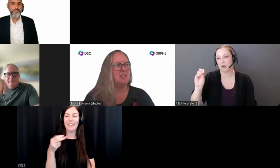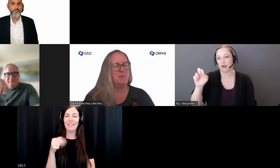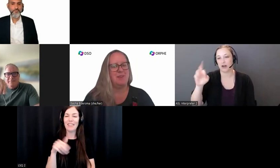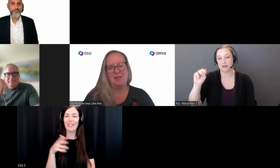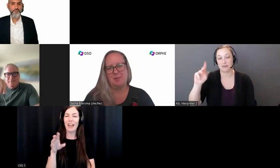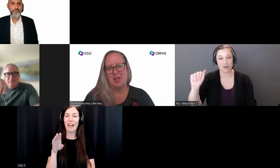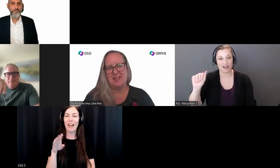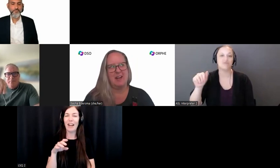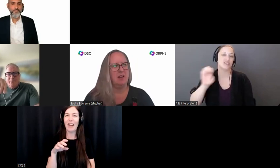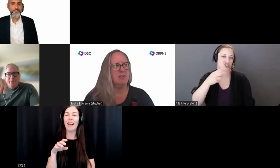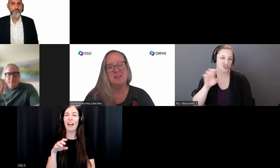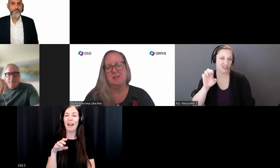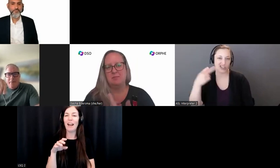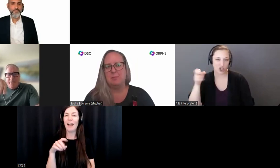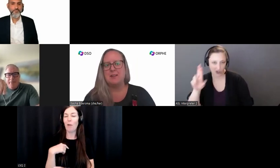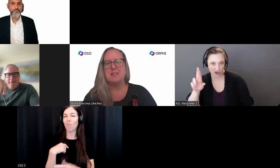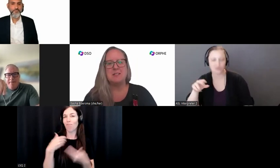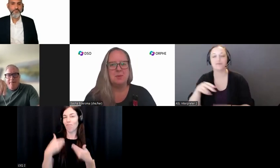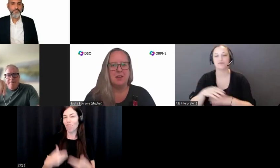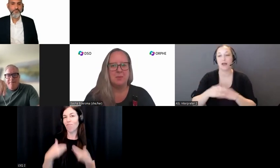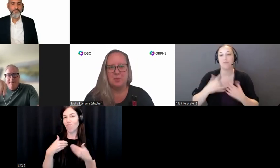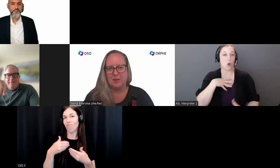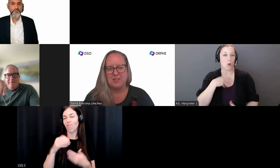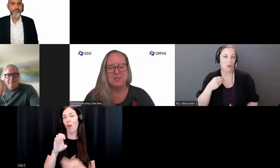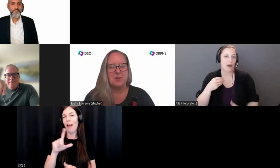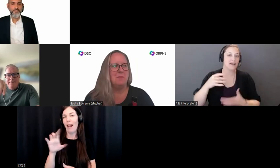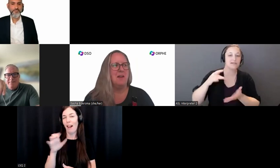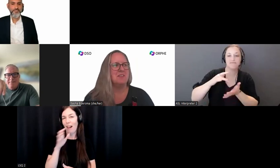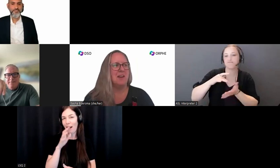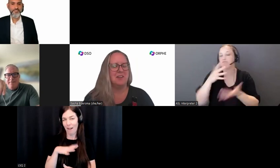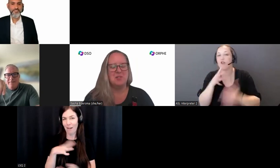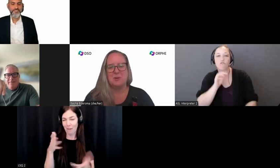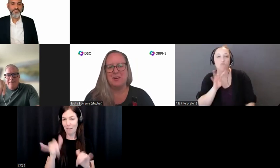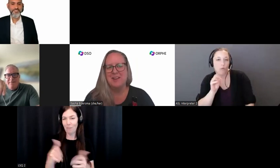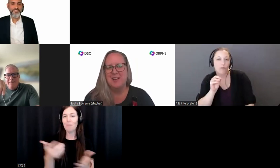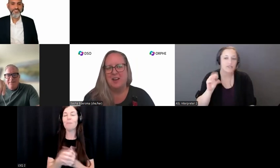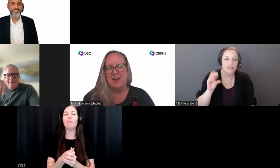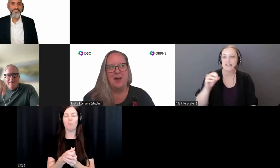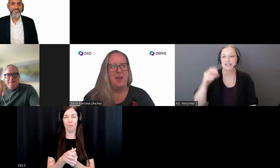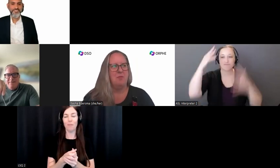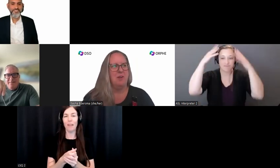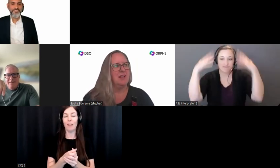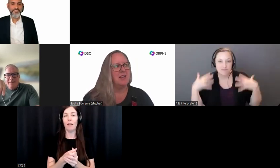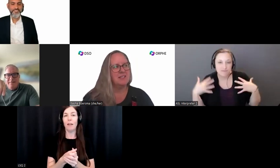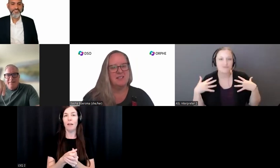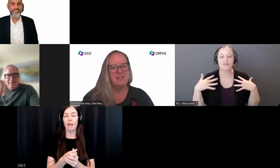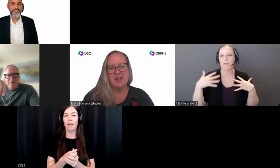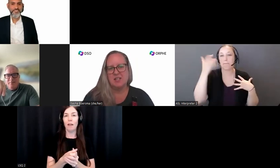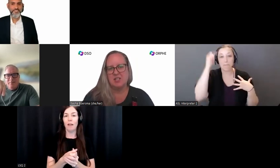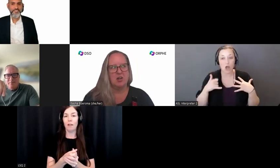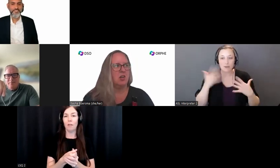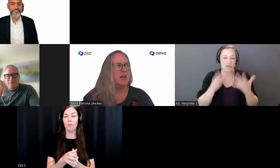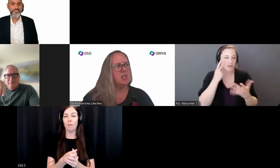middle-aged woman with blonde hair, might see some pink and purple on Zoom. I'm not entirely sure. I'm wearing glasses,